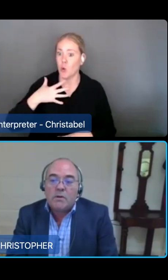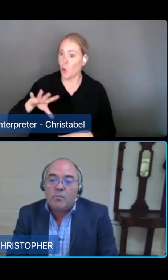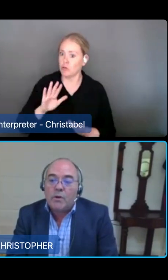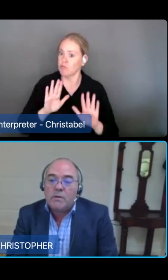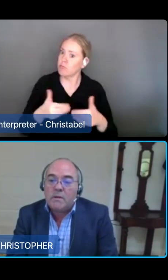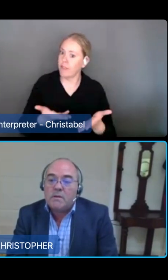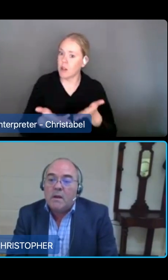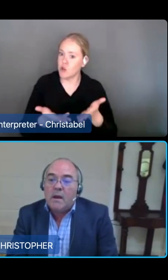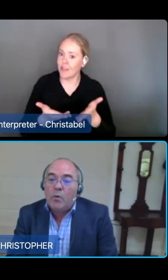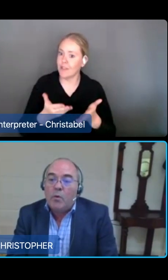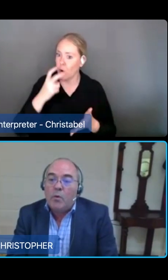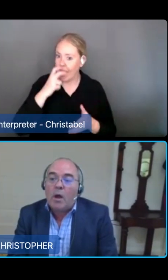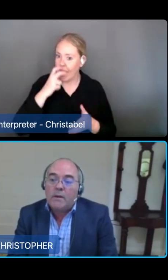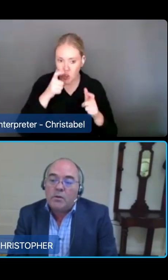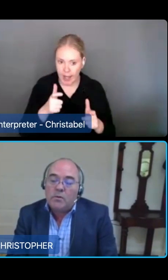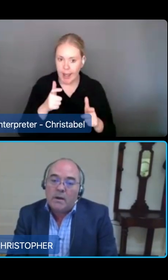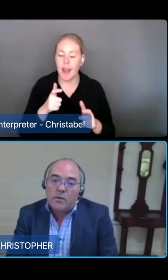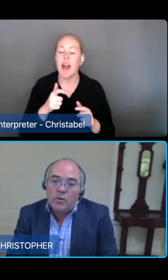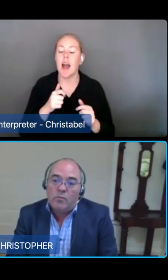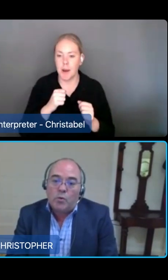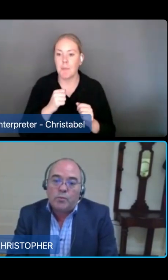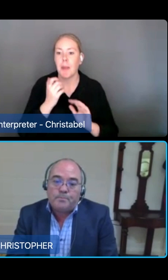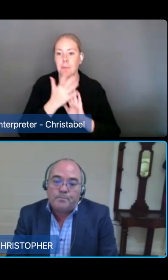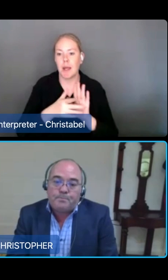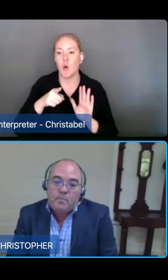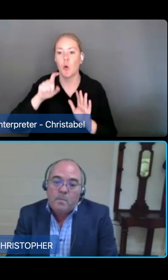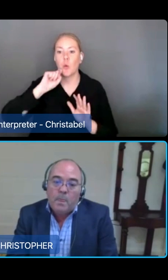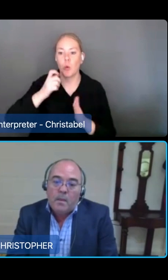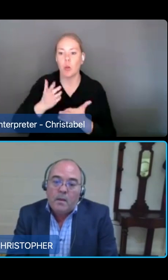the registration process will apply to you under the new model.